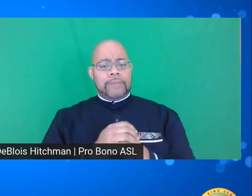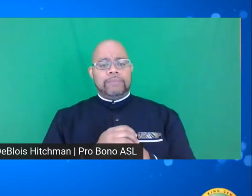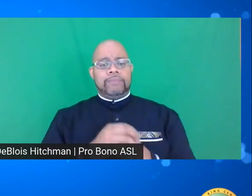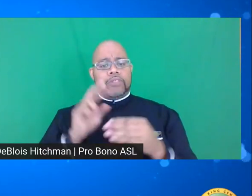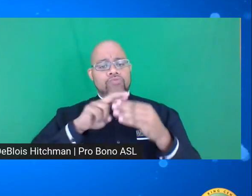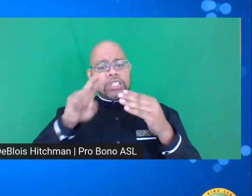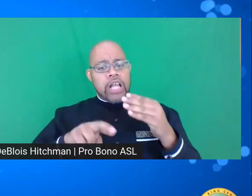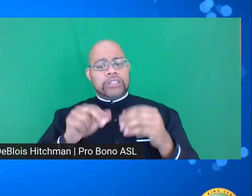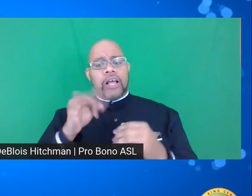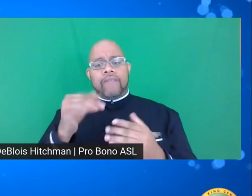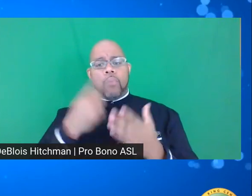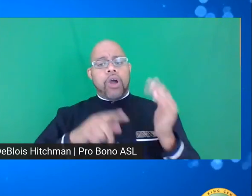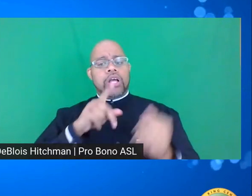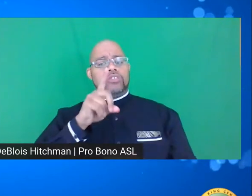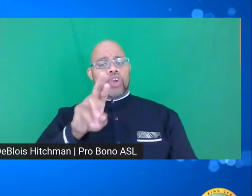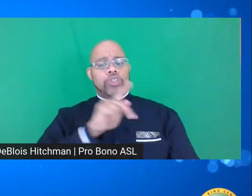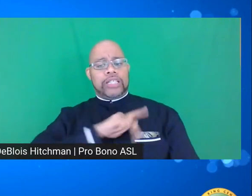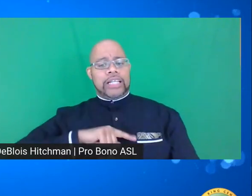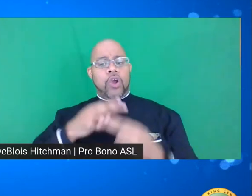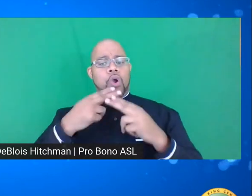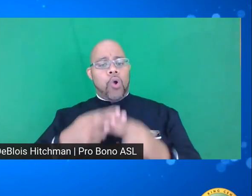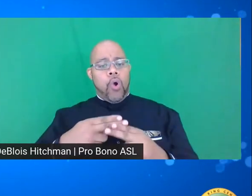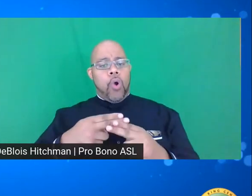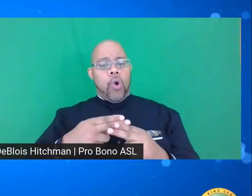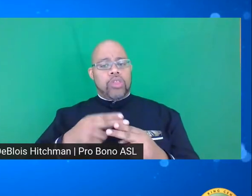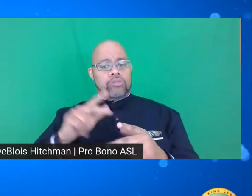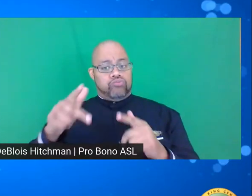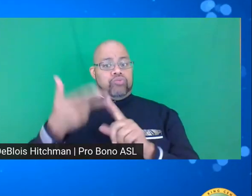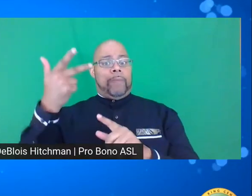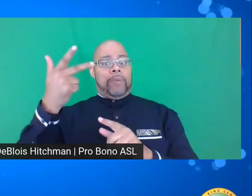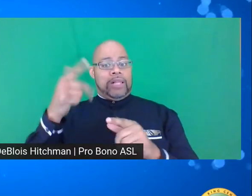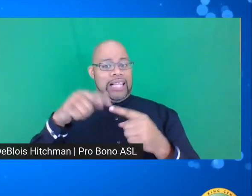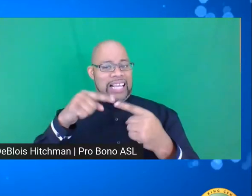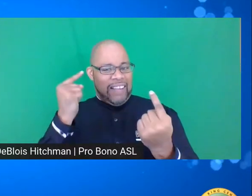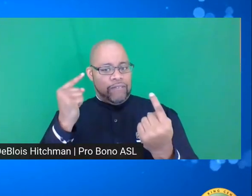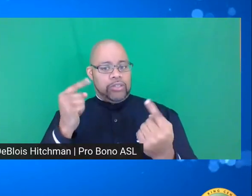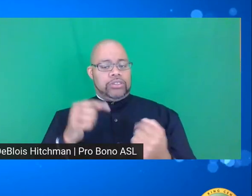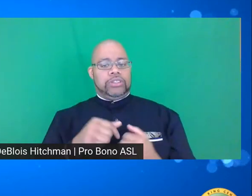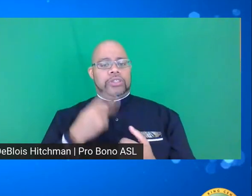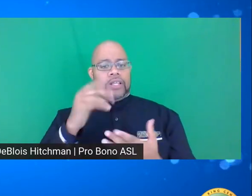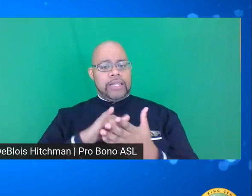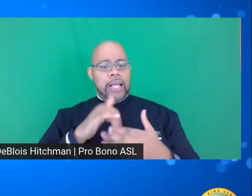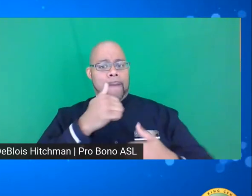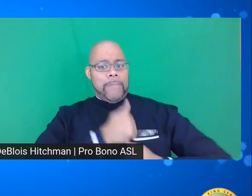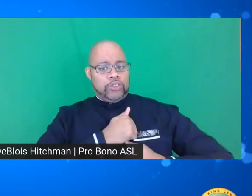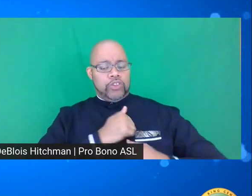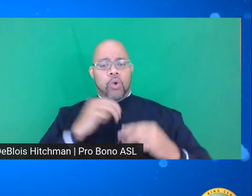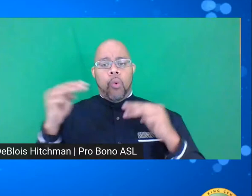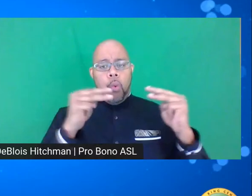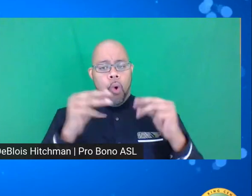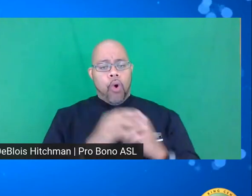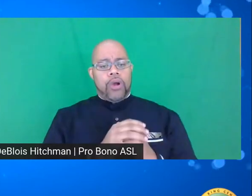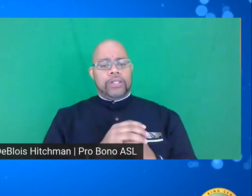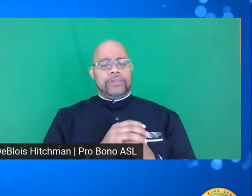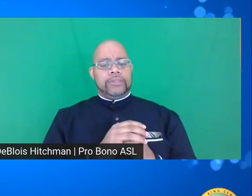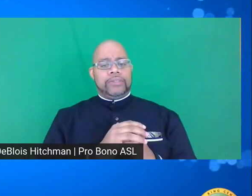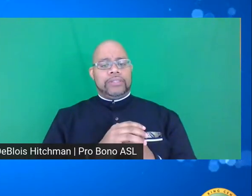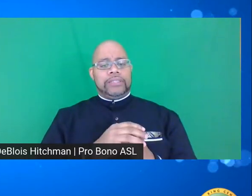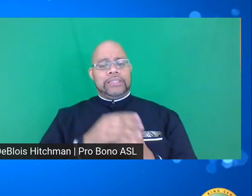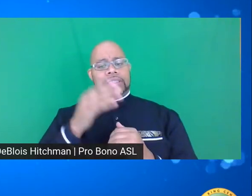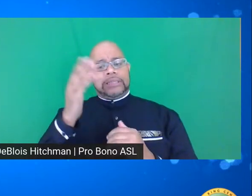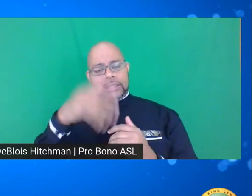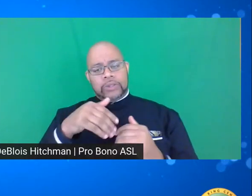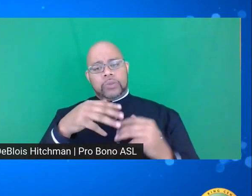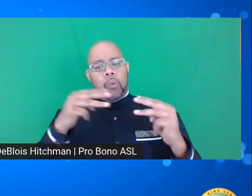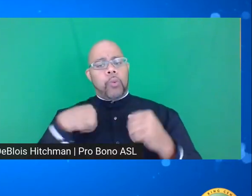results of what Dr. King called the triple evils. And we've seen today militarism, war, slash war.